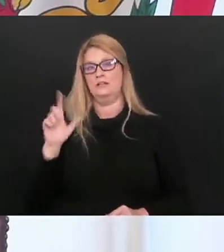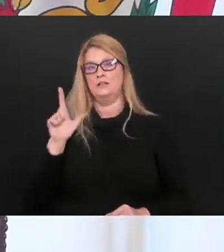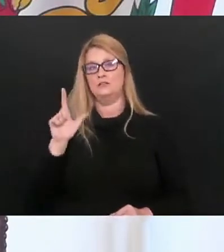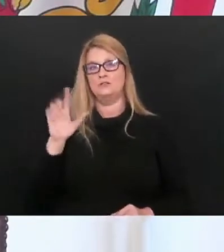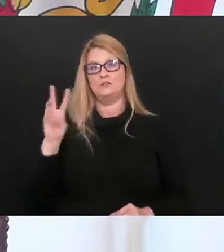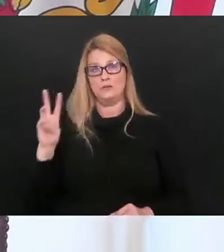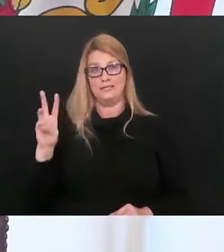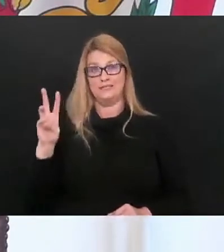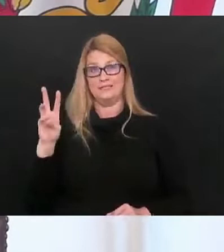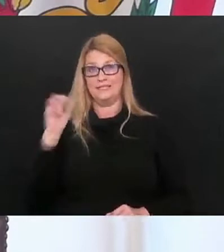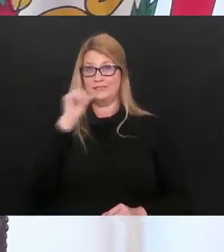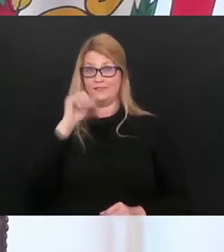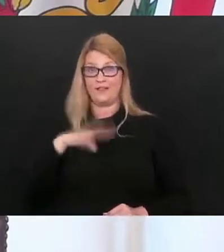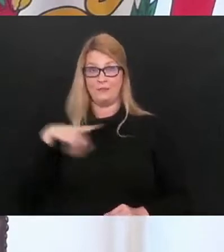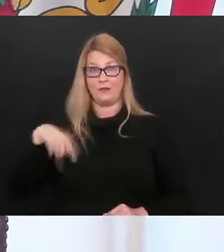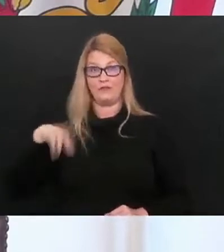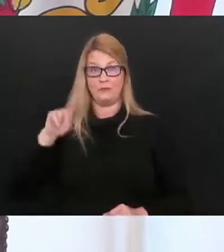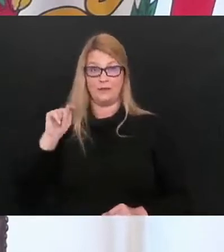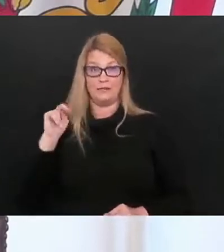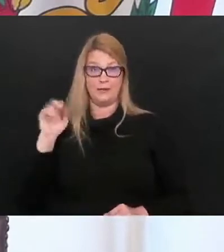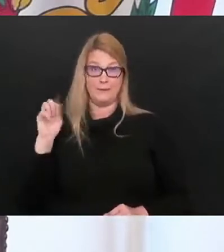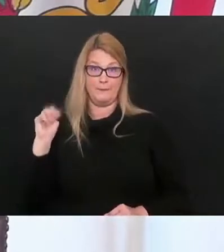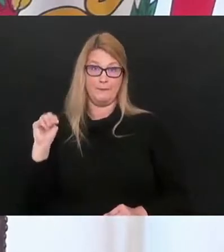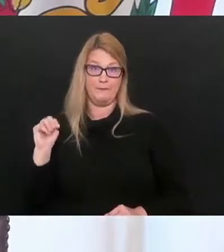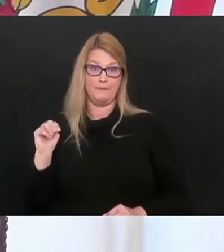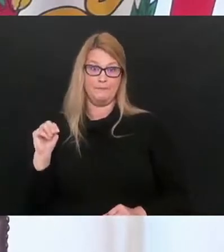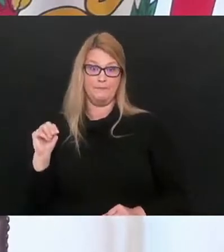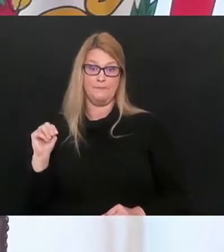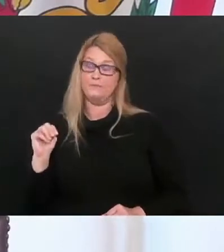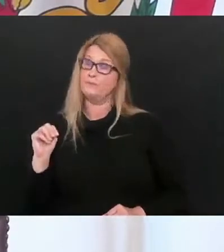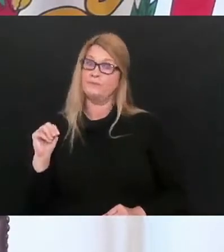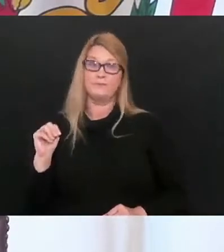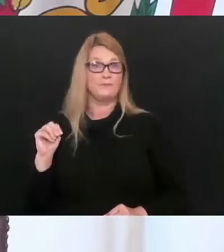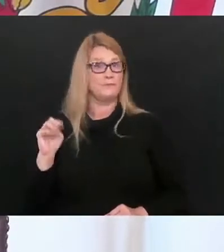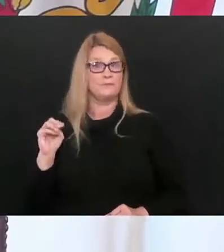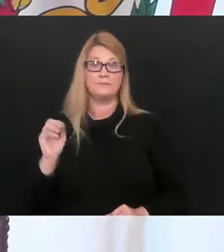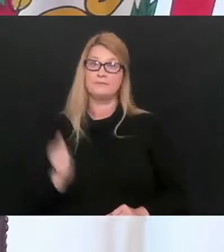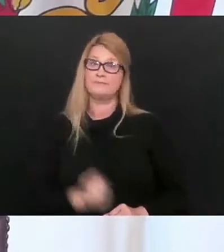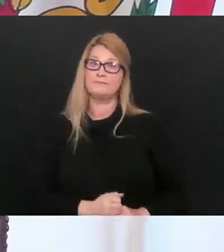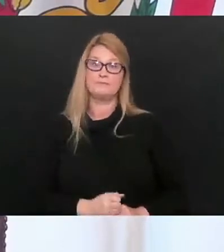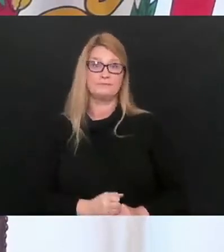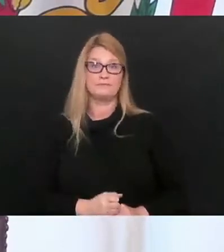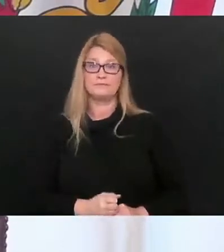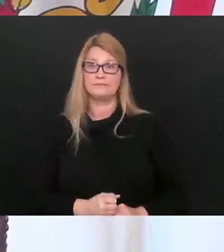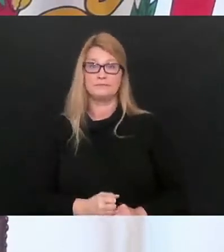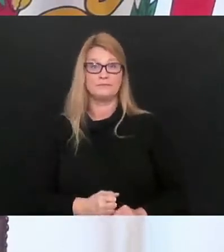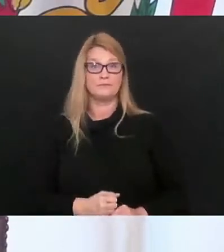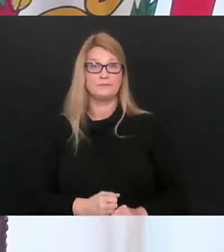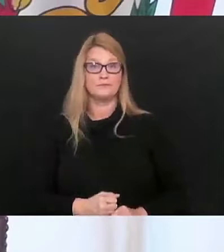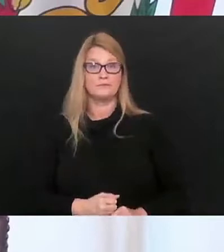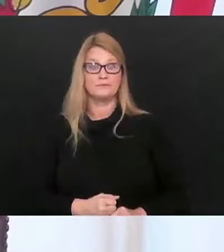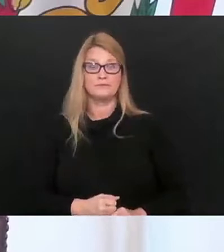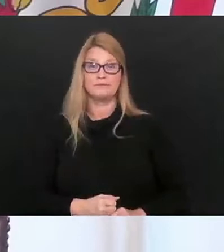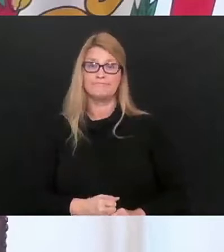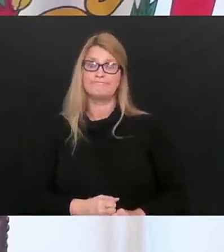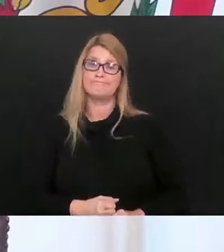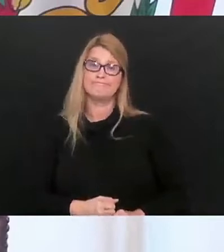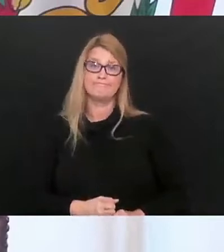-year-old female from Putnam County. Mm-mm-mm-mm. Gracious.